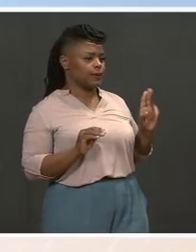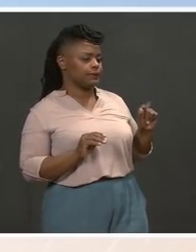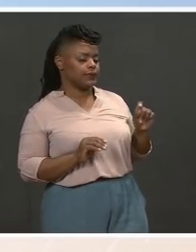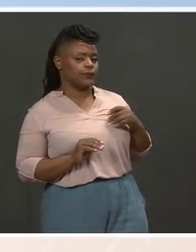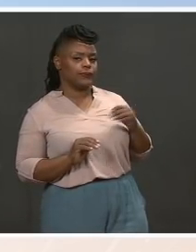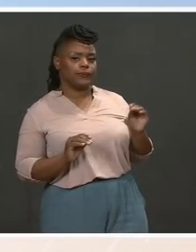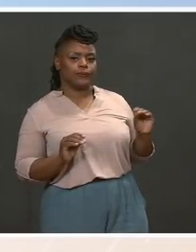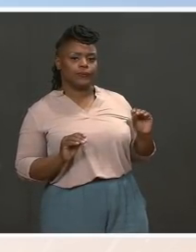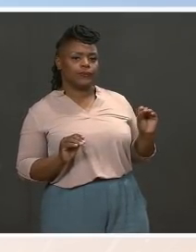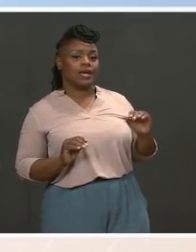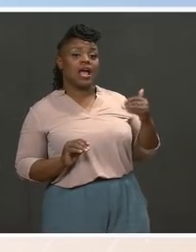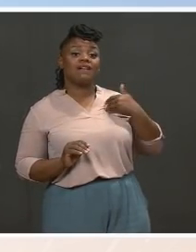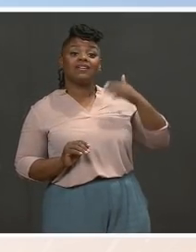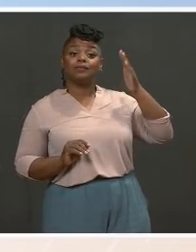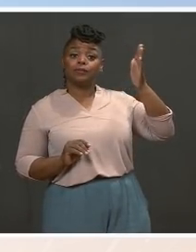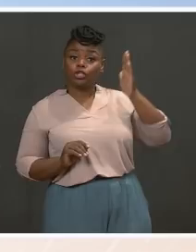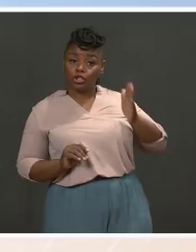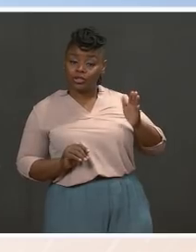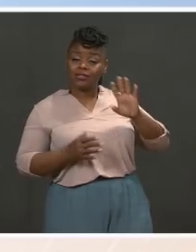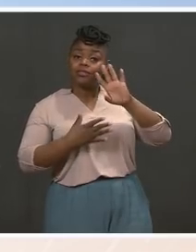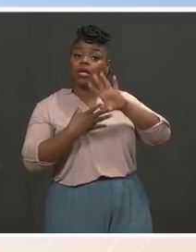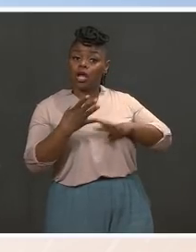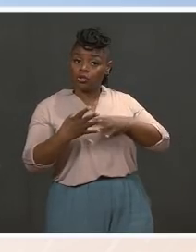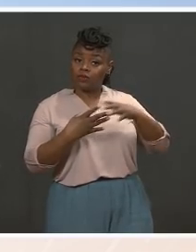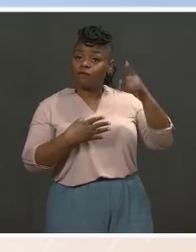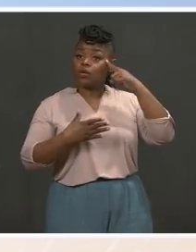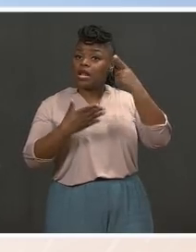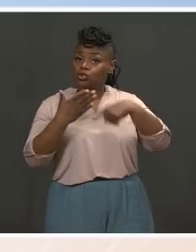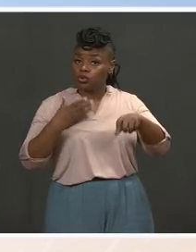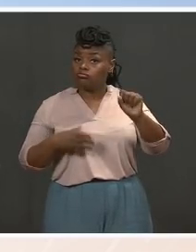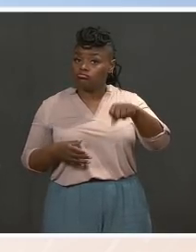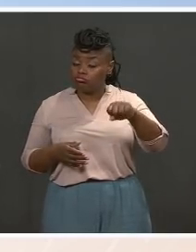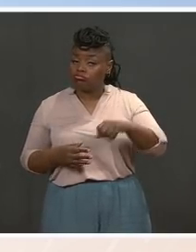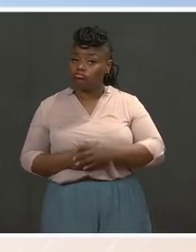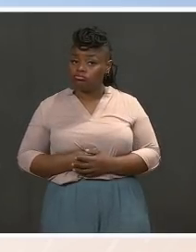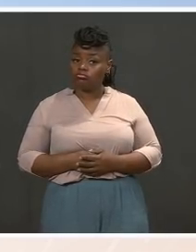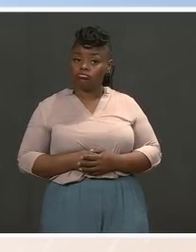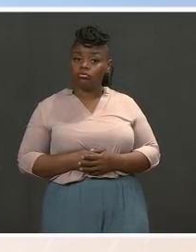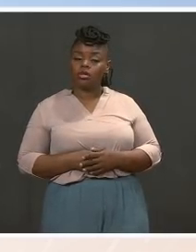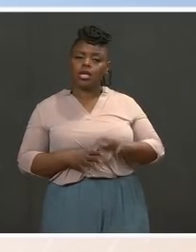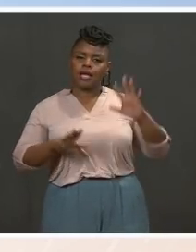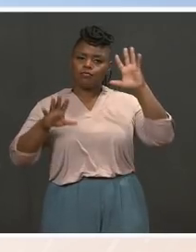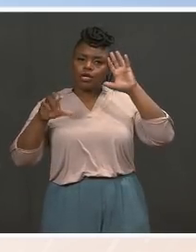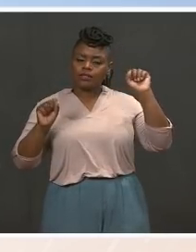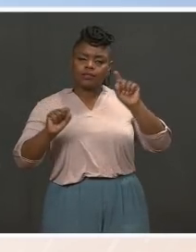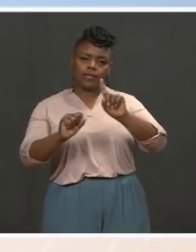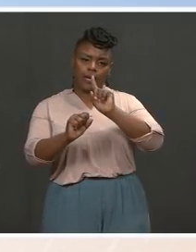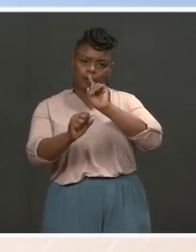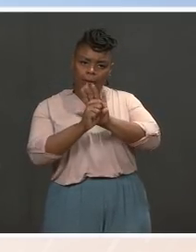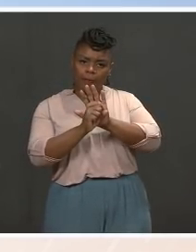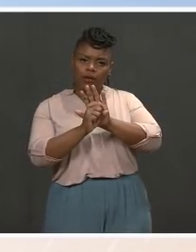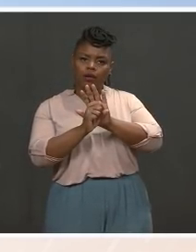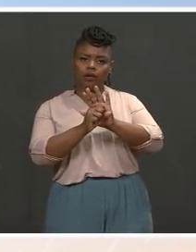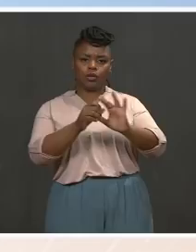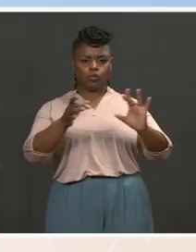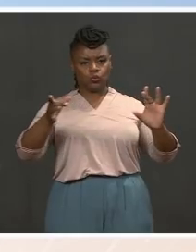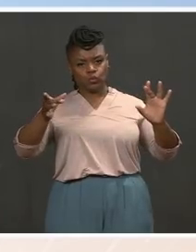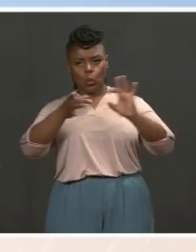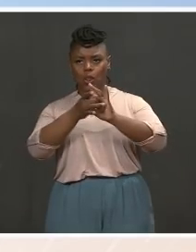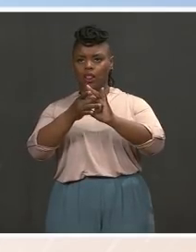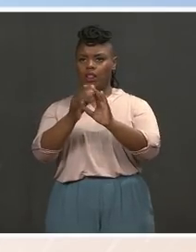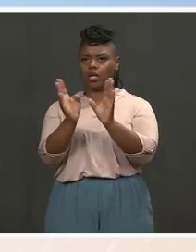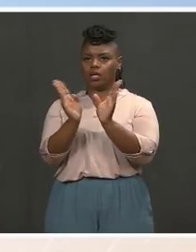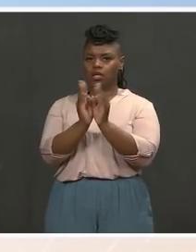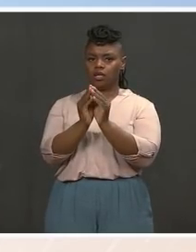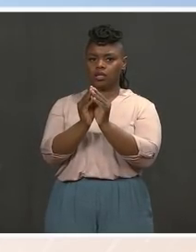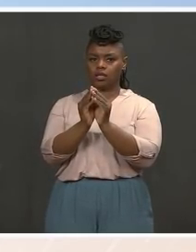coming up next week, and we — certainly he remains interested in and committed to doing a joint session. We remain engaged with them, but I don't have an